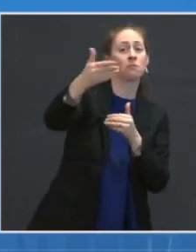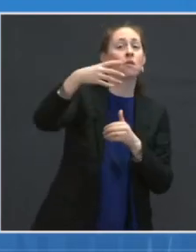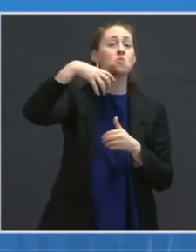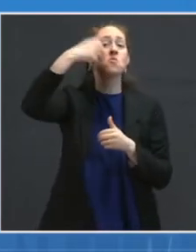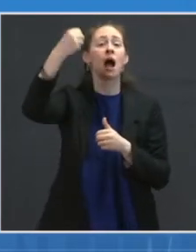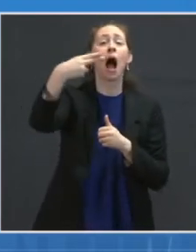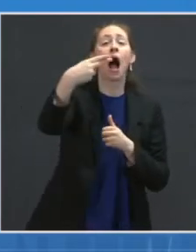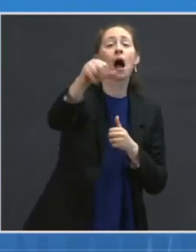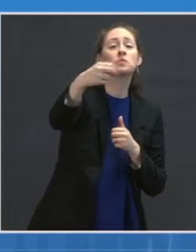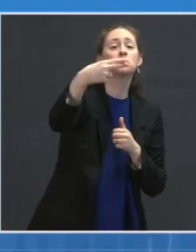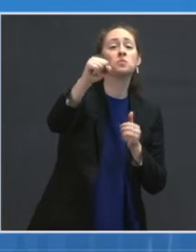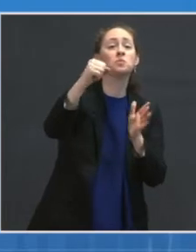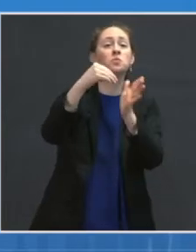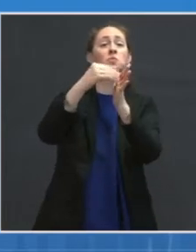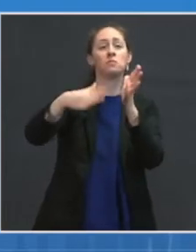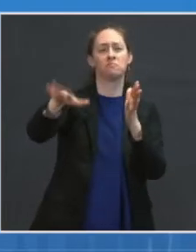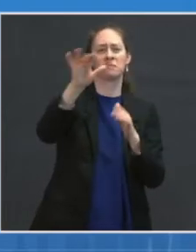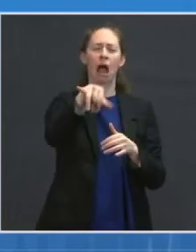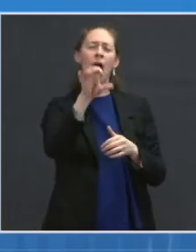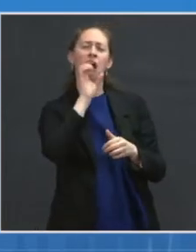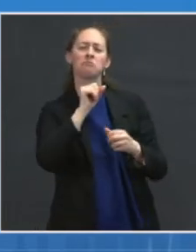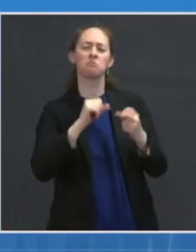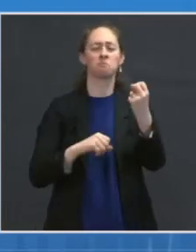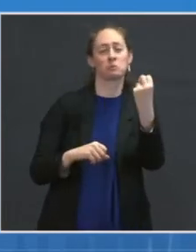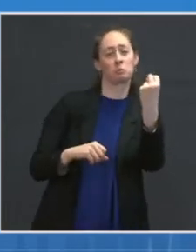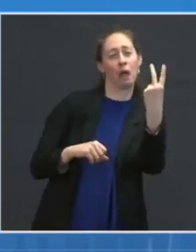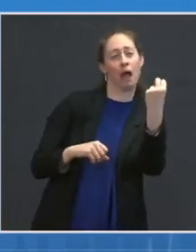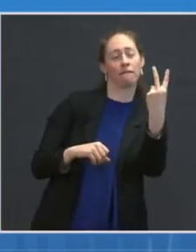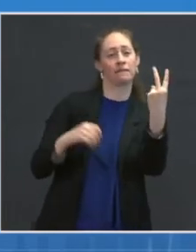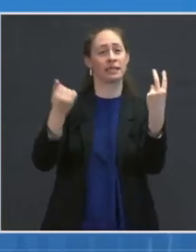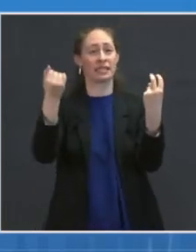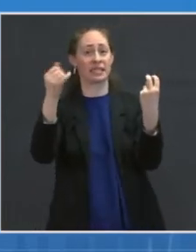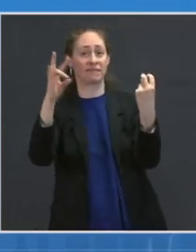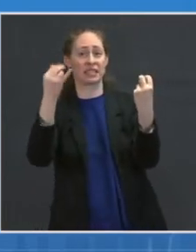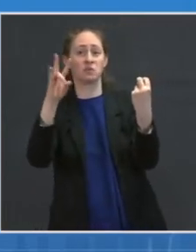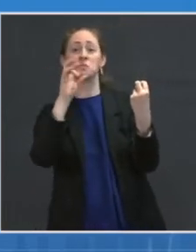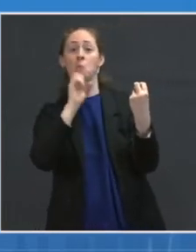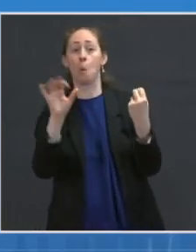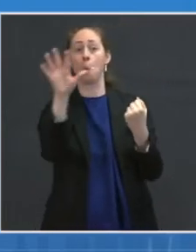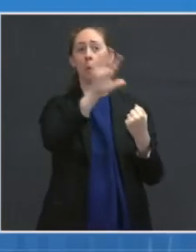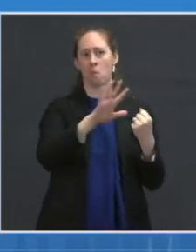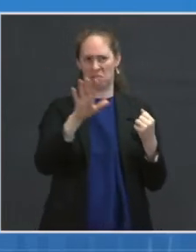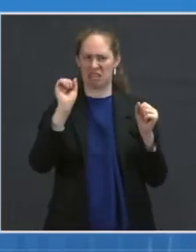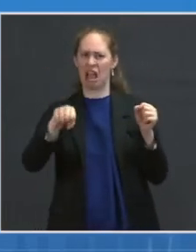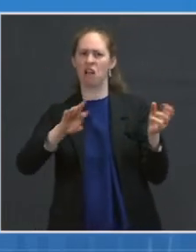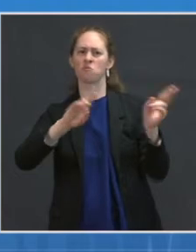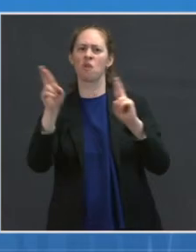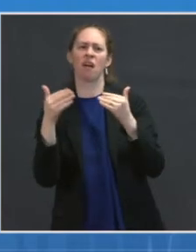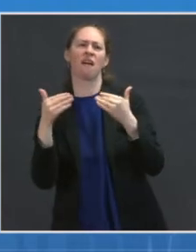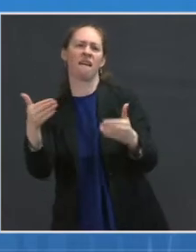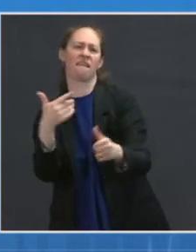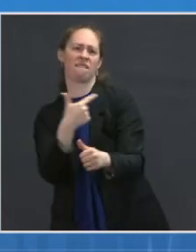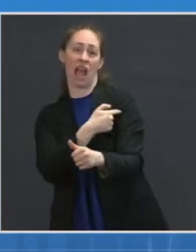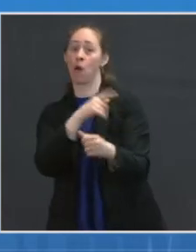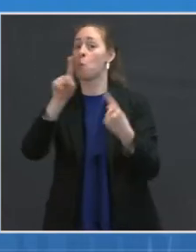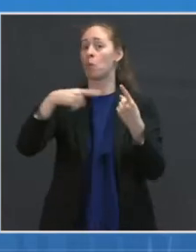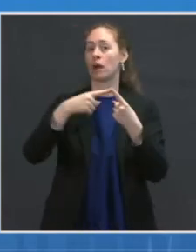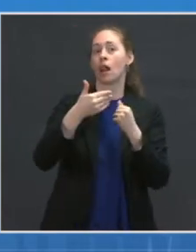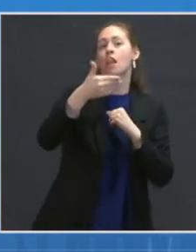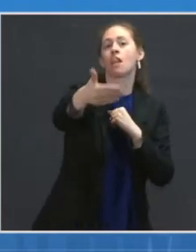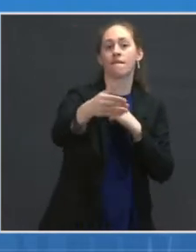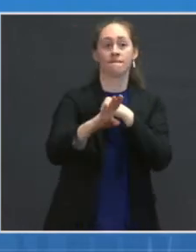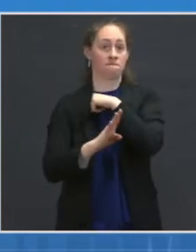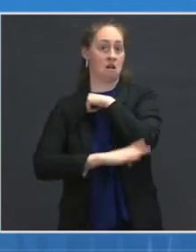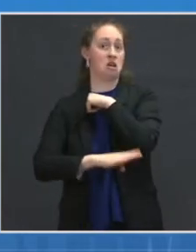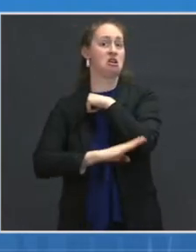years old to 17 years old, by the beginning of the fall. Maybe not exactly coinciding with the first day